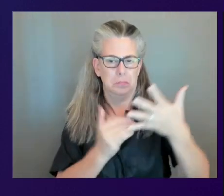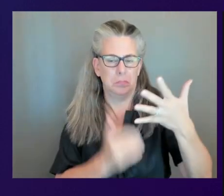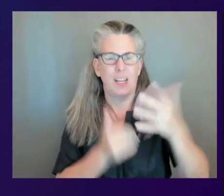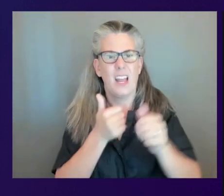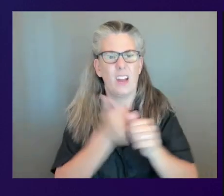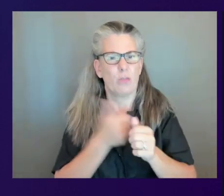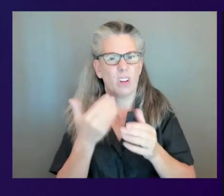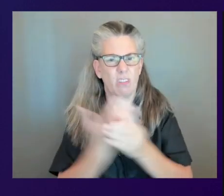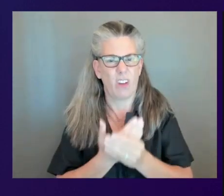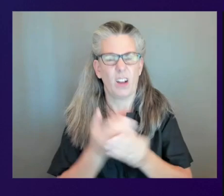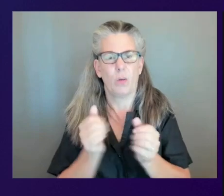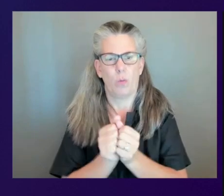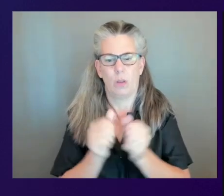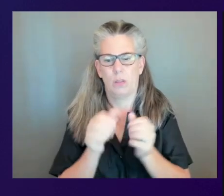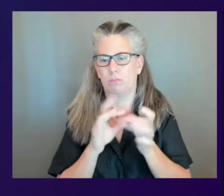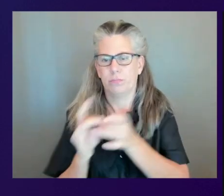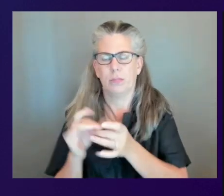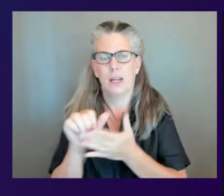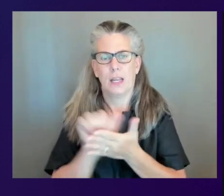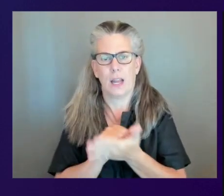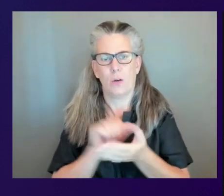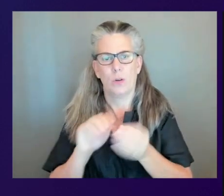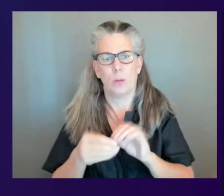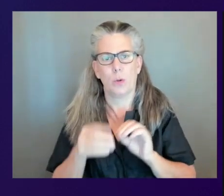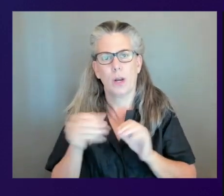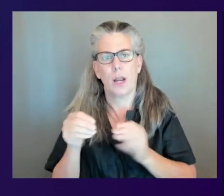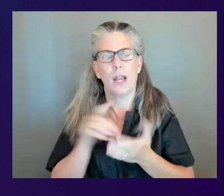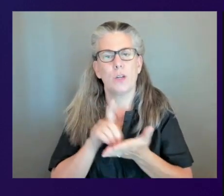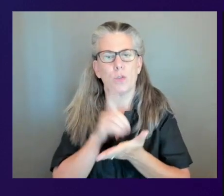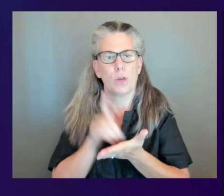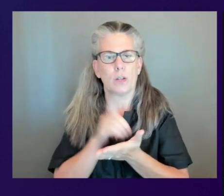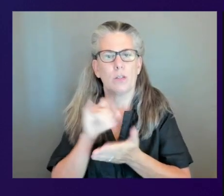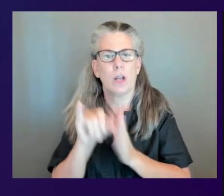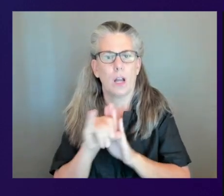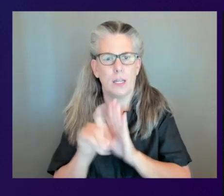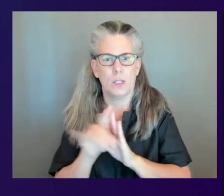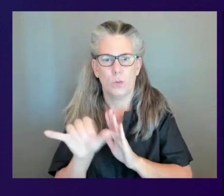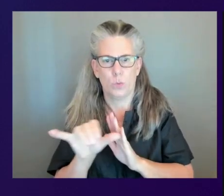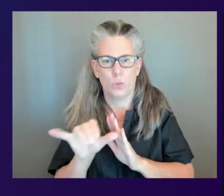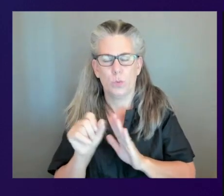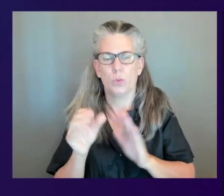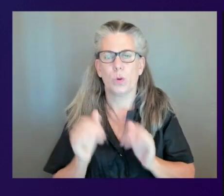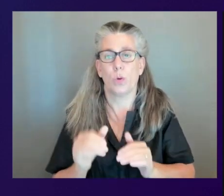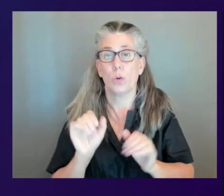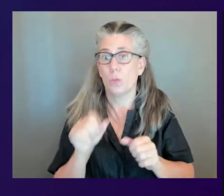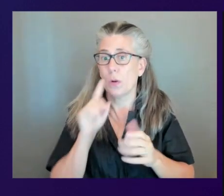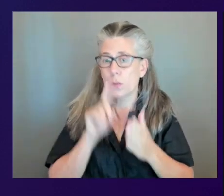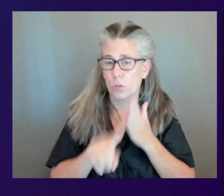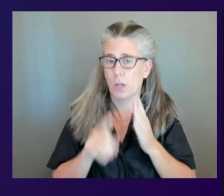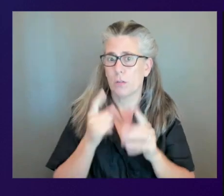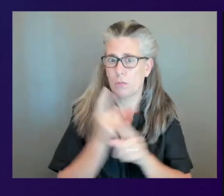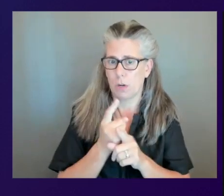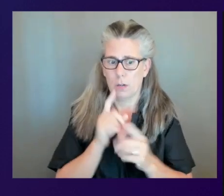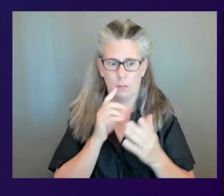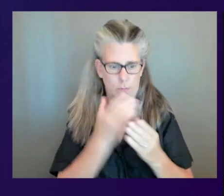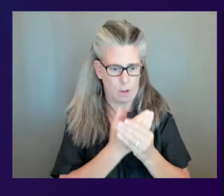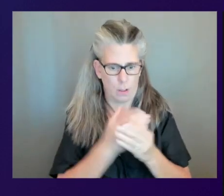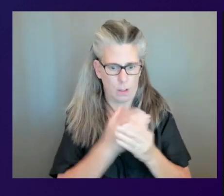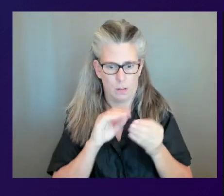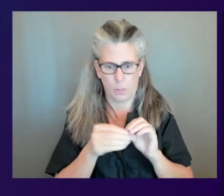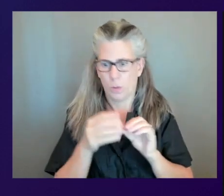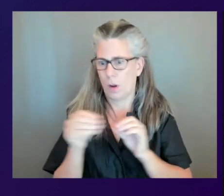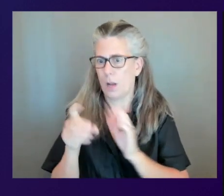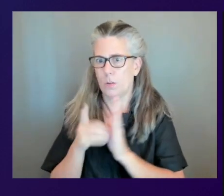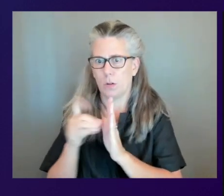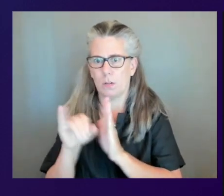the account number and then the directory id so we need to make sure that you're looking at the file for the directory that you want that's why